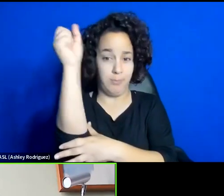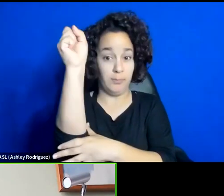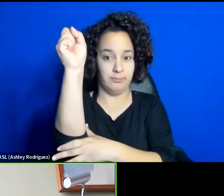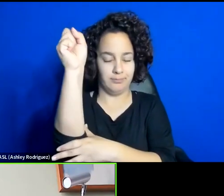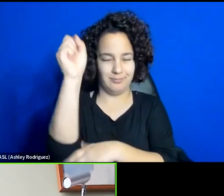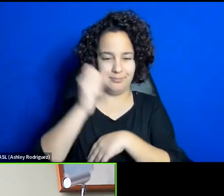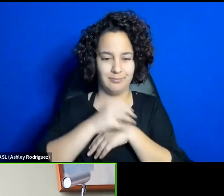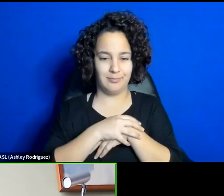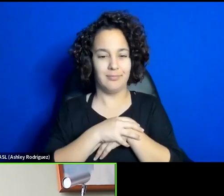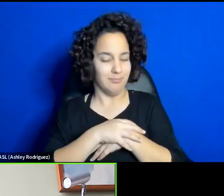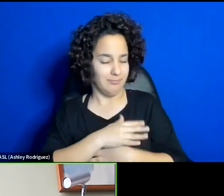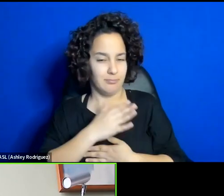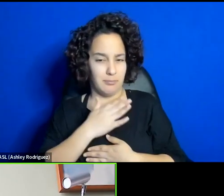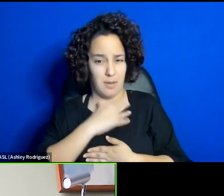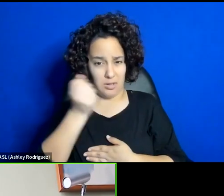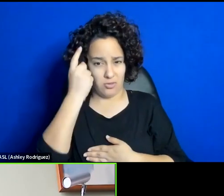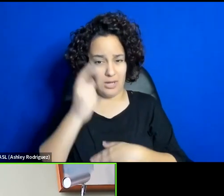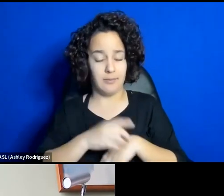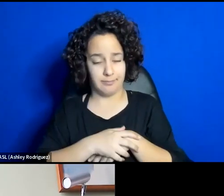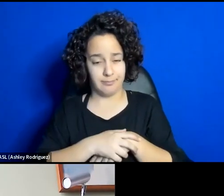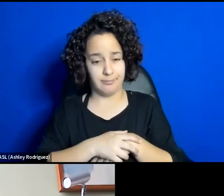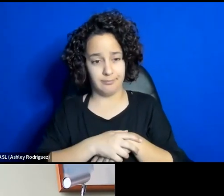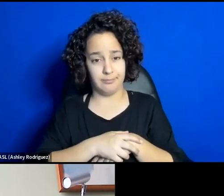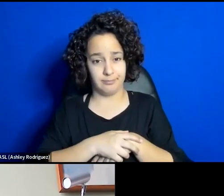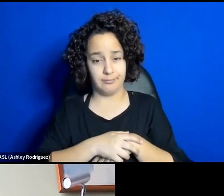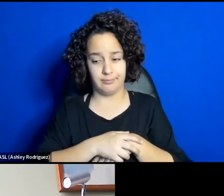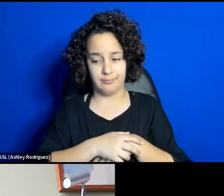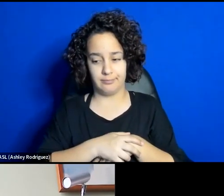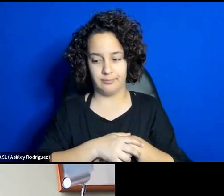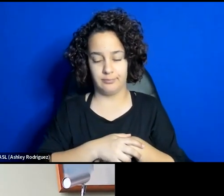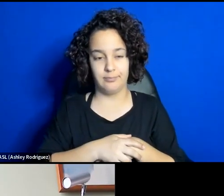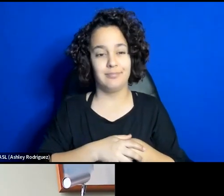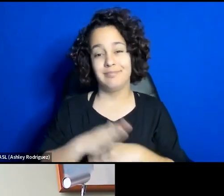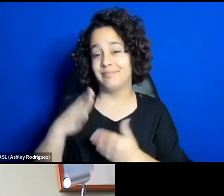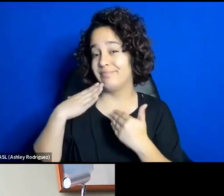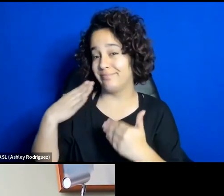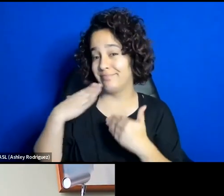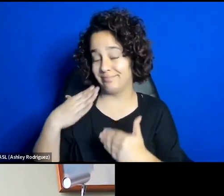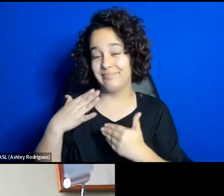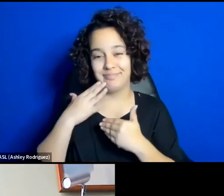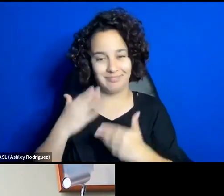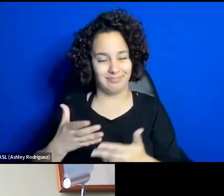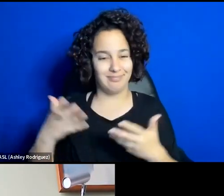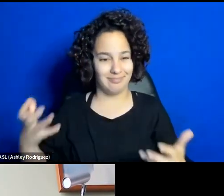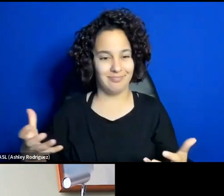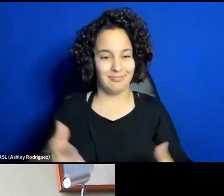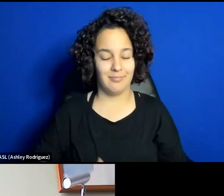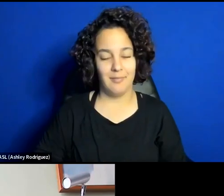my my understanding of it. Absolutely, thank you, thank you so much.